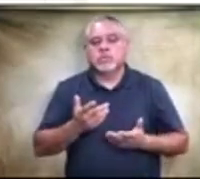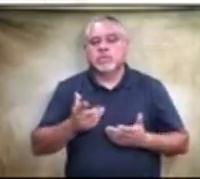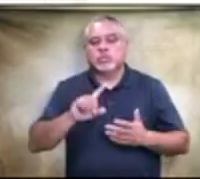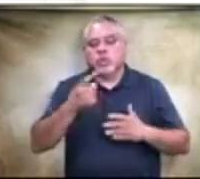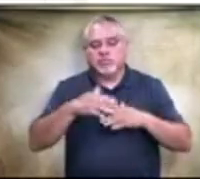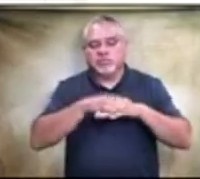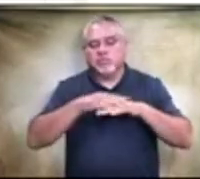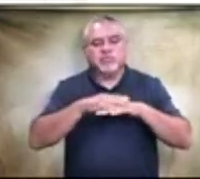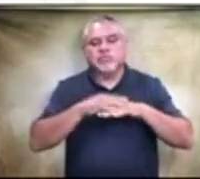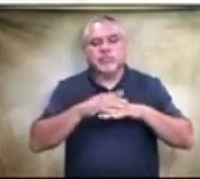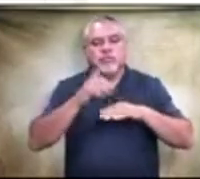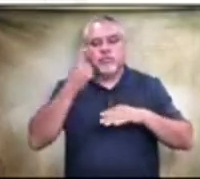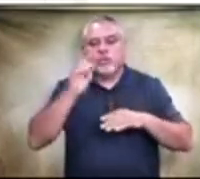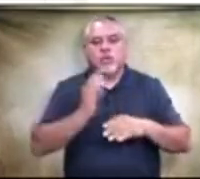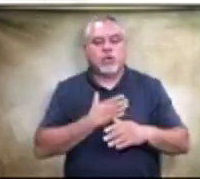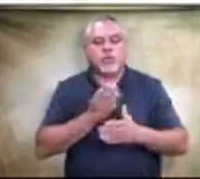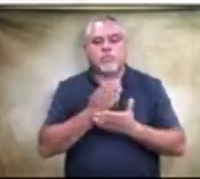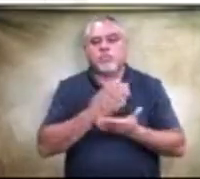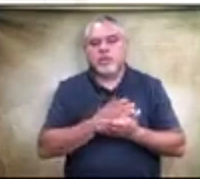the budget that we have for. Okay.